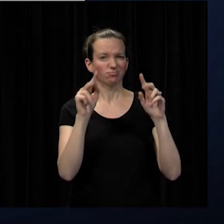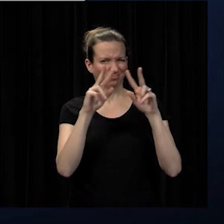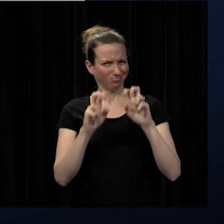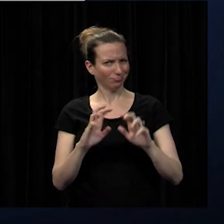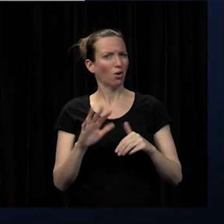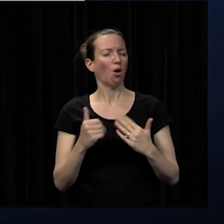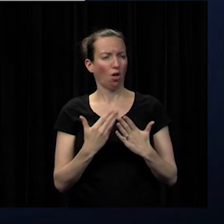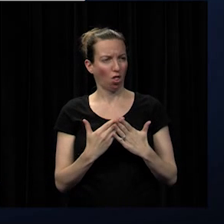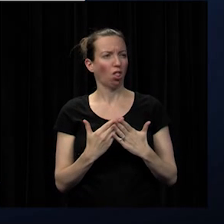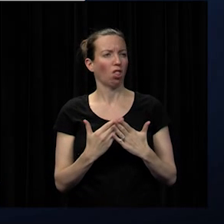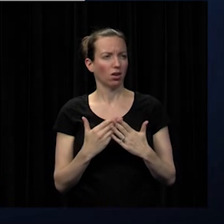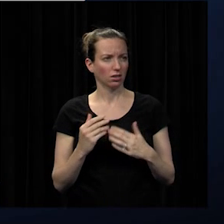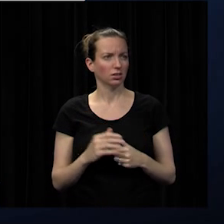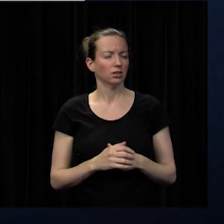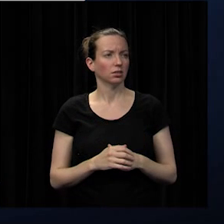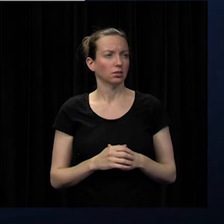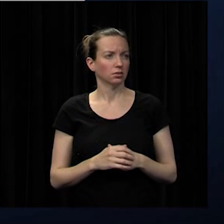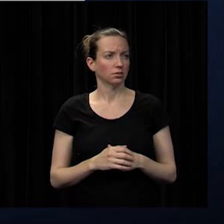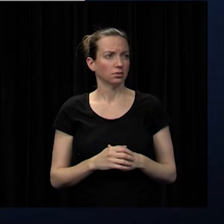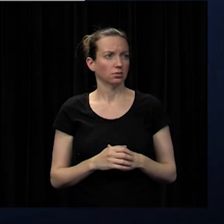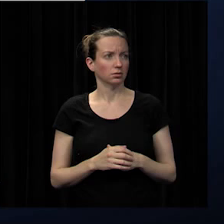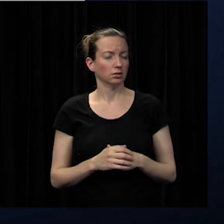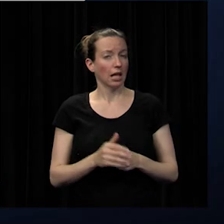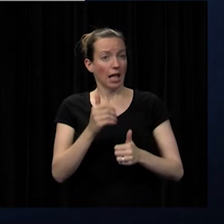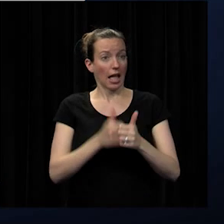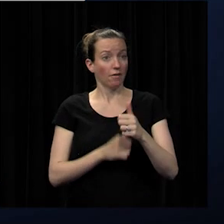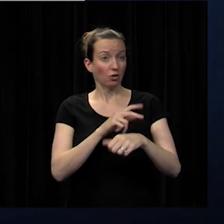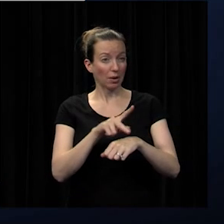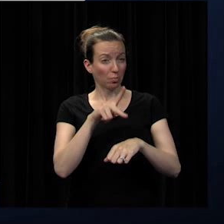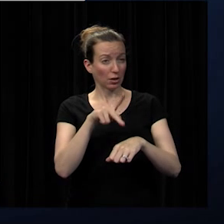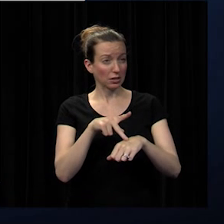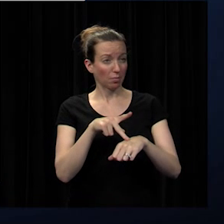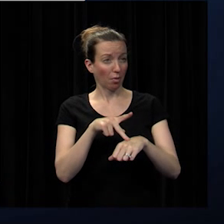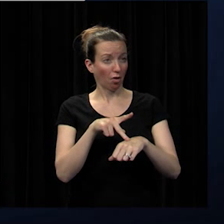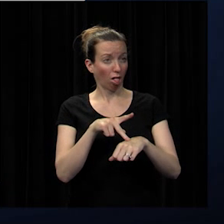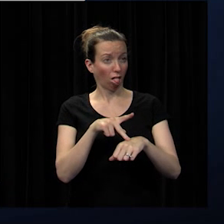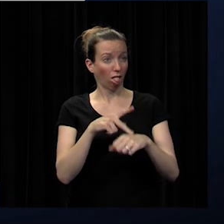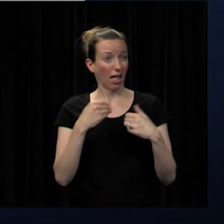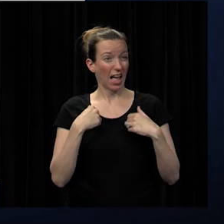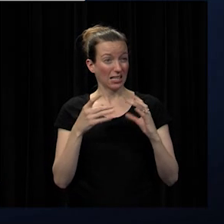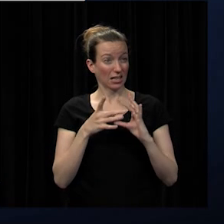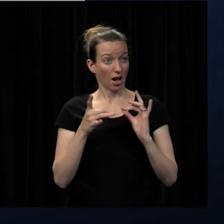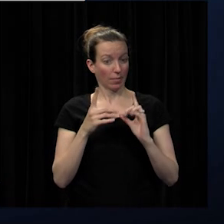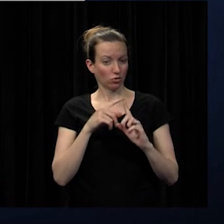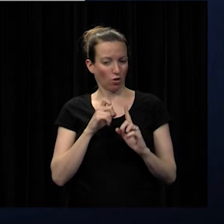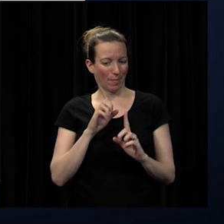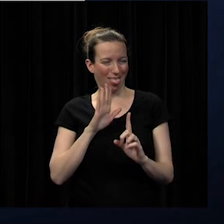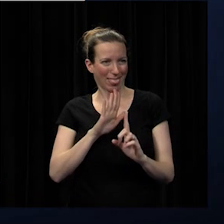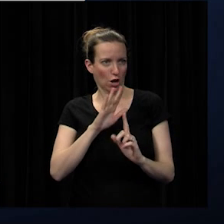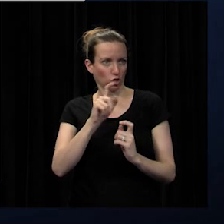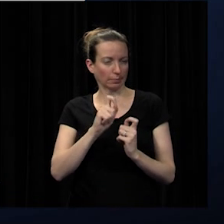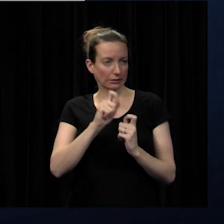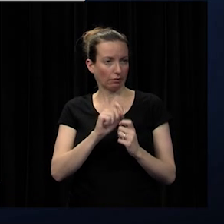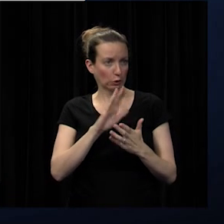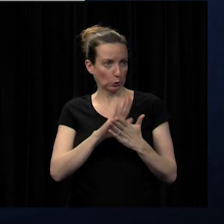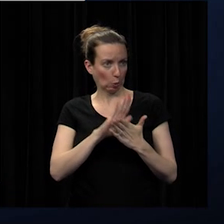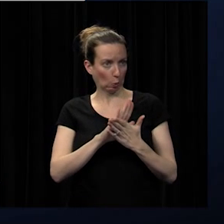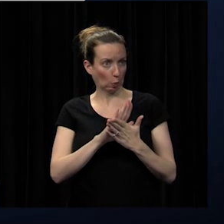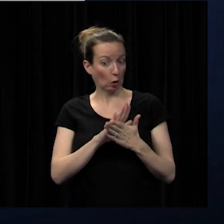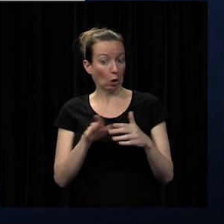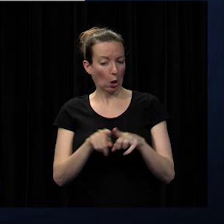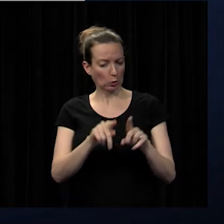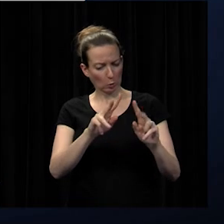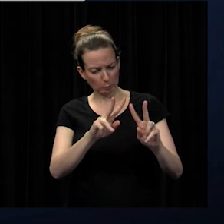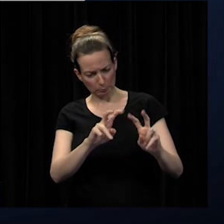the screen in addition every principal has had the comments from their school and they've analyzed those to see if there's